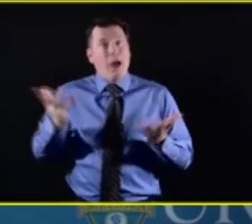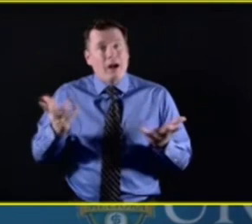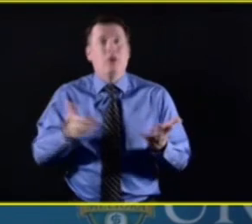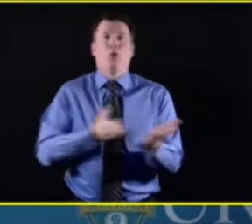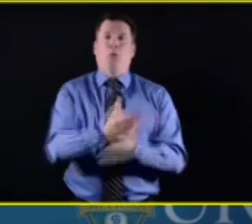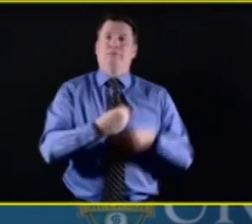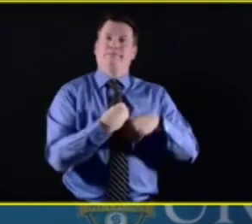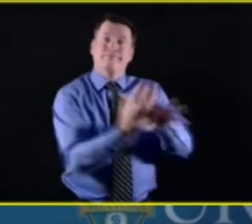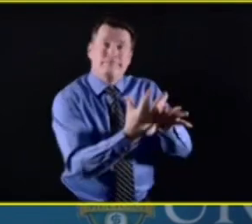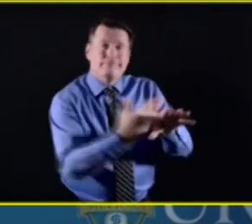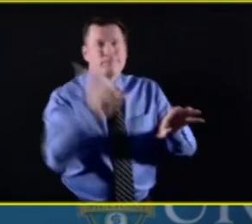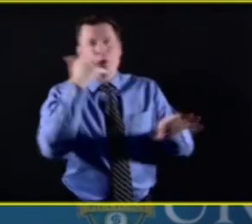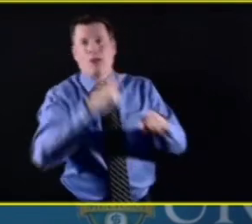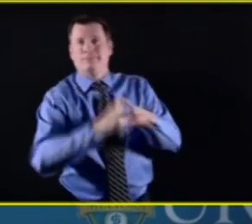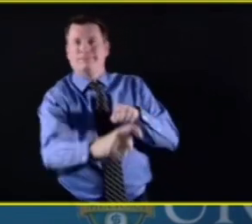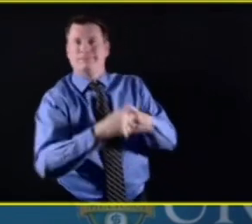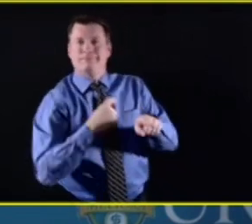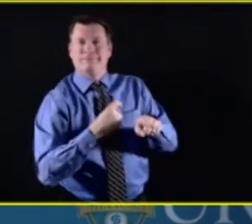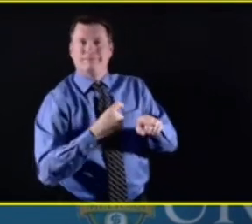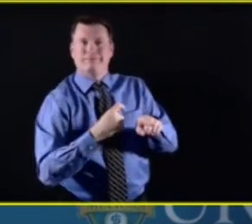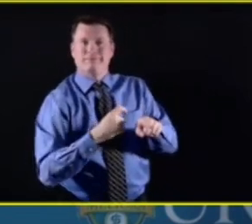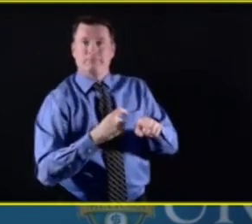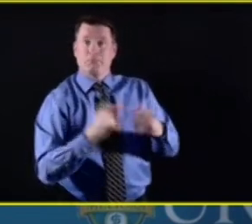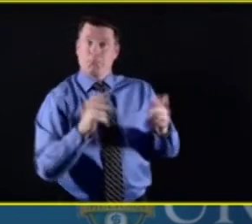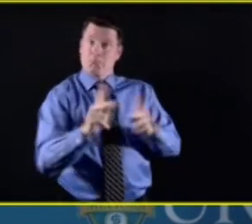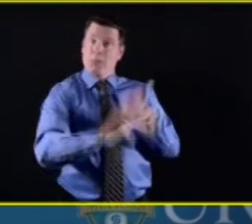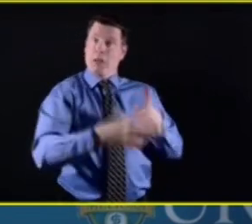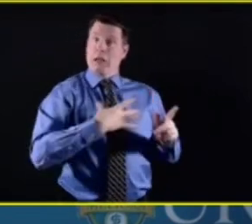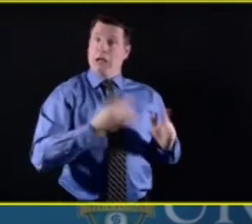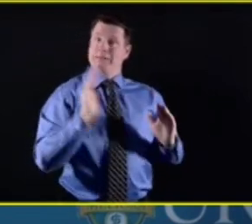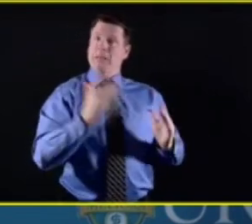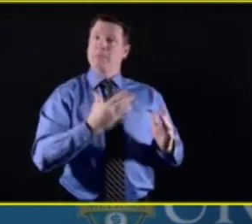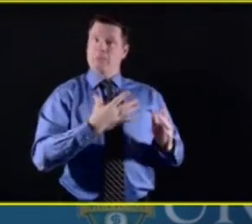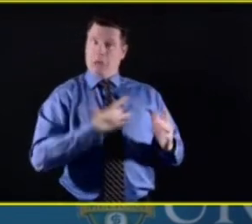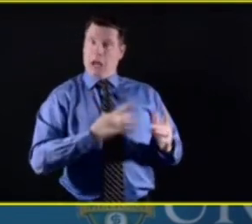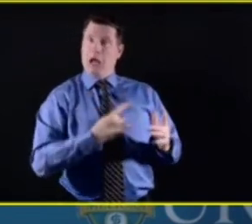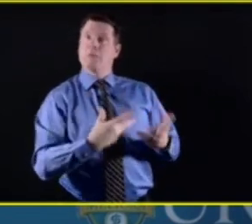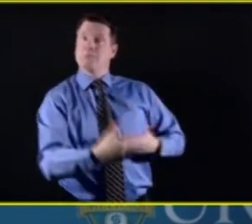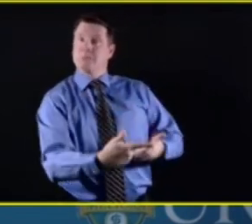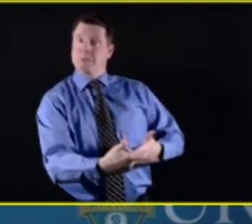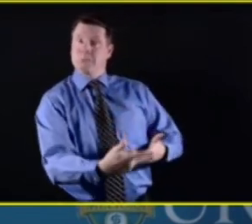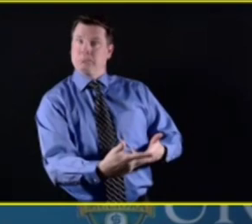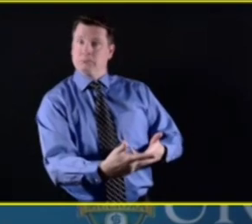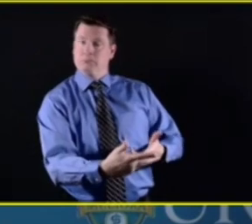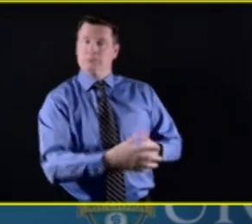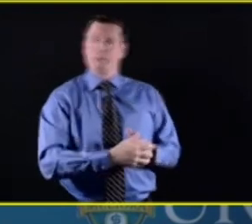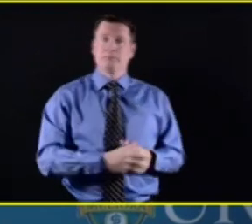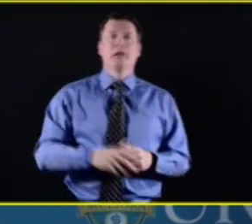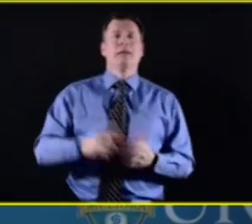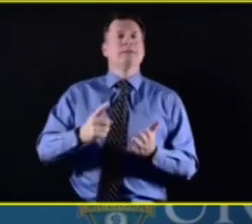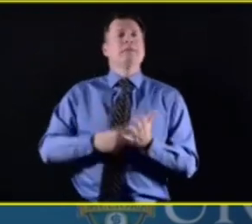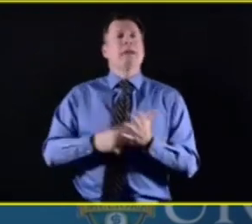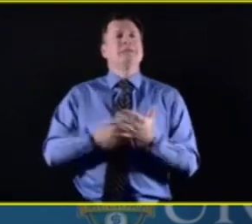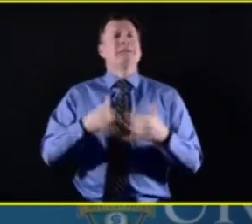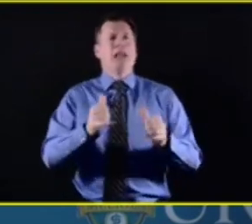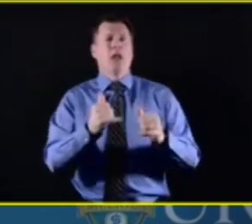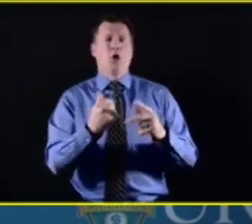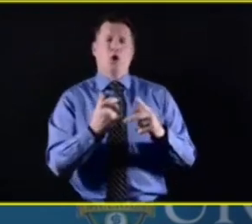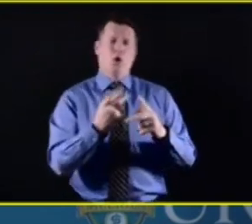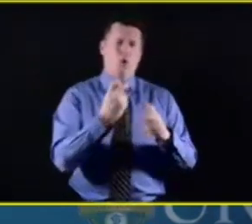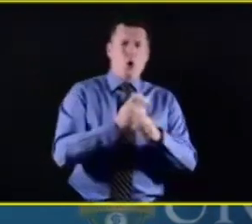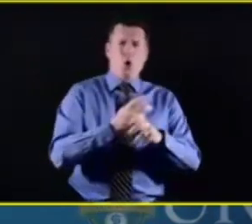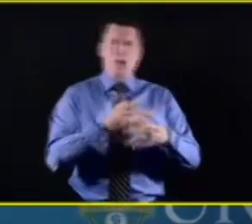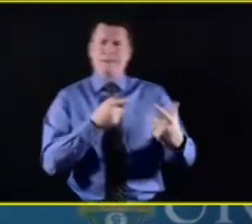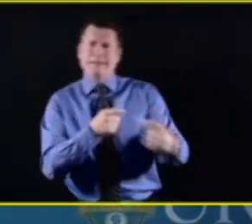And people like it. You know, it's not always easy, particularly under these circumstances, to negotiate a big